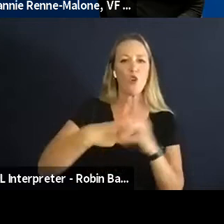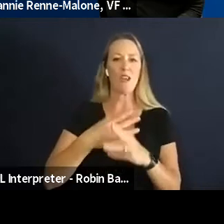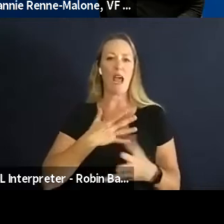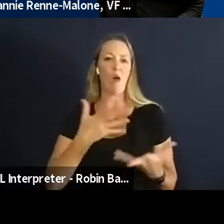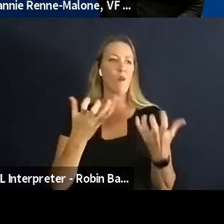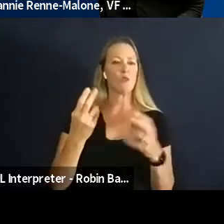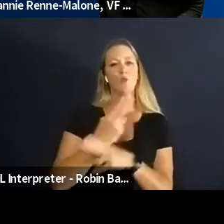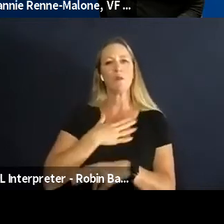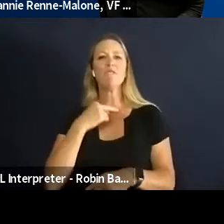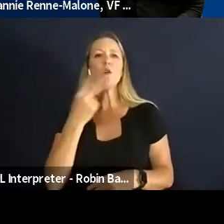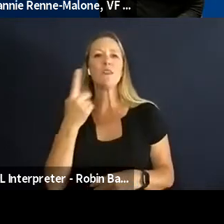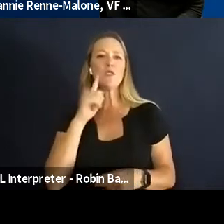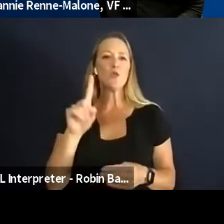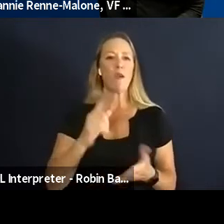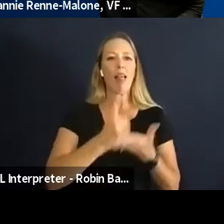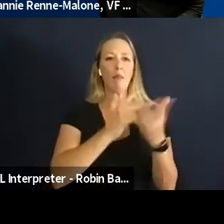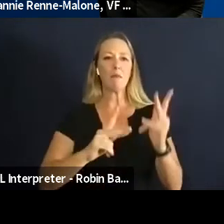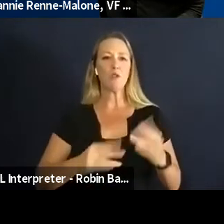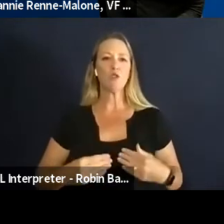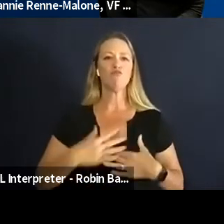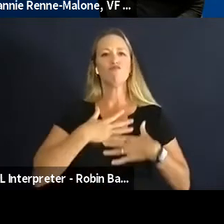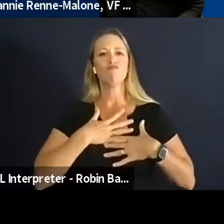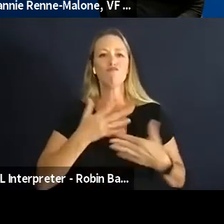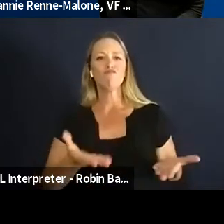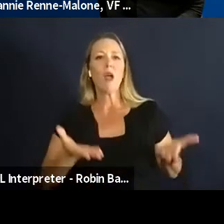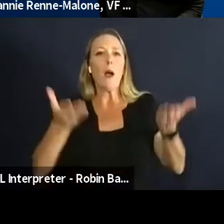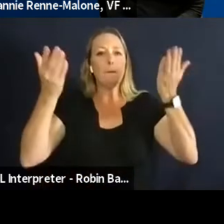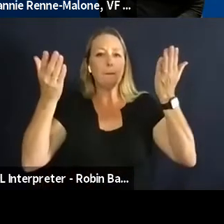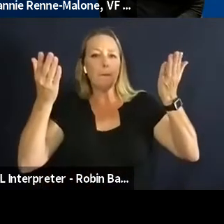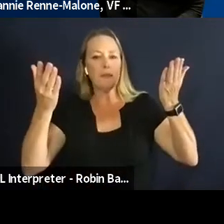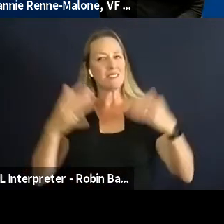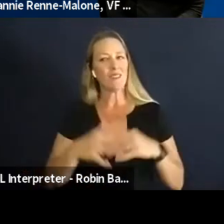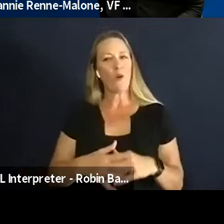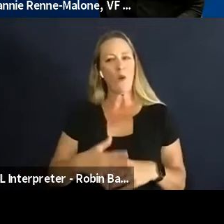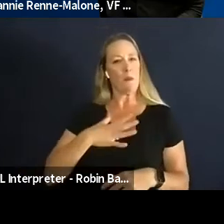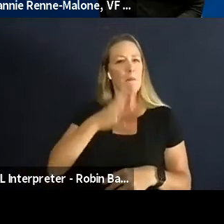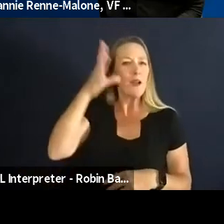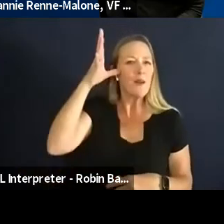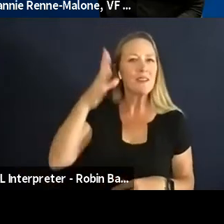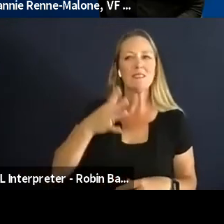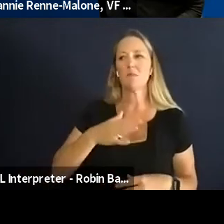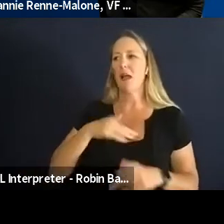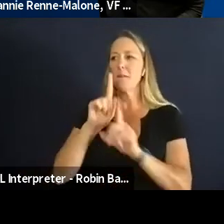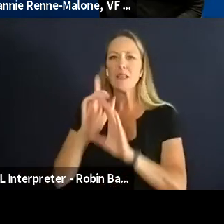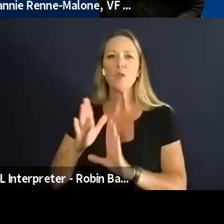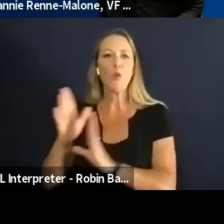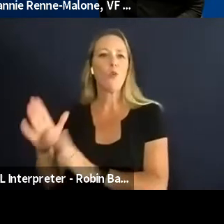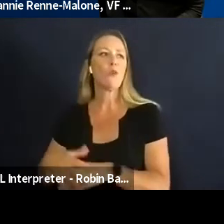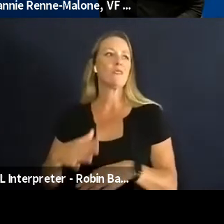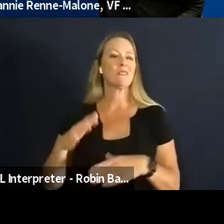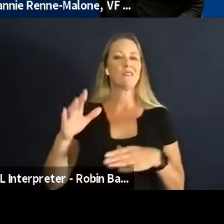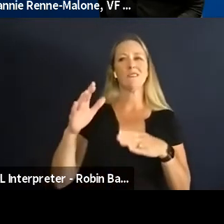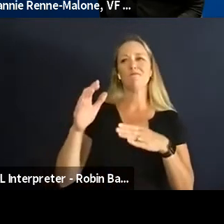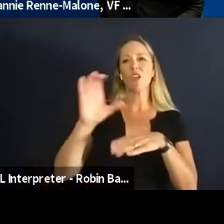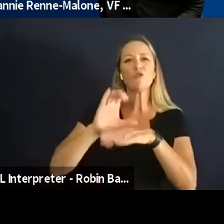so like I've always um I don't know my parents and like mentors and like leaders from my church and the leaders from my school and